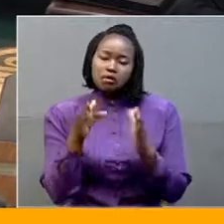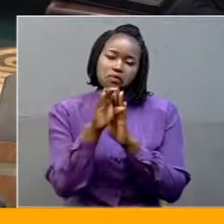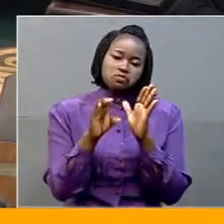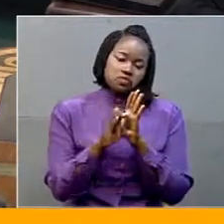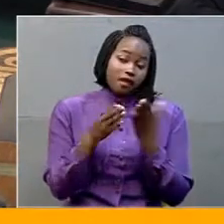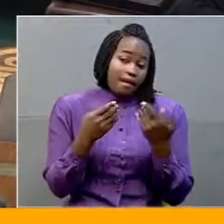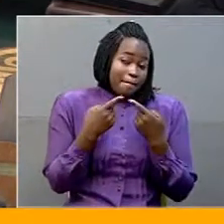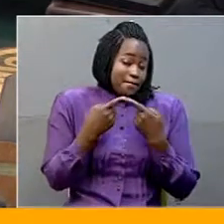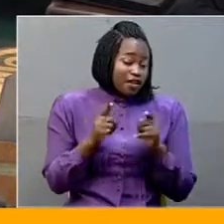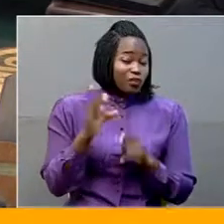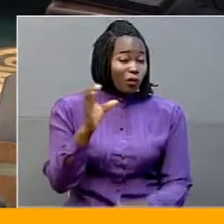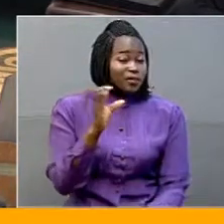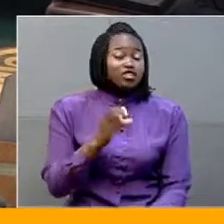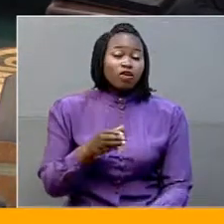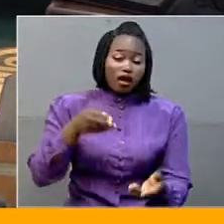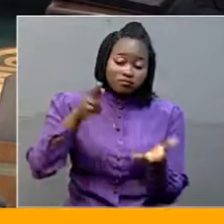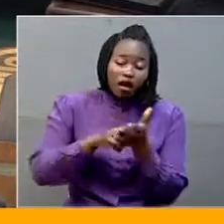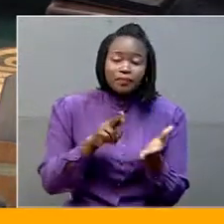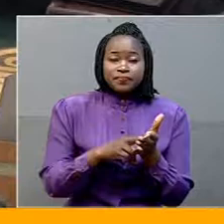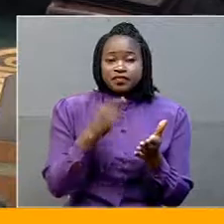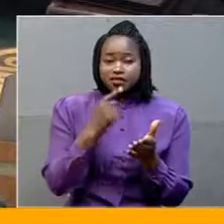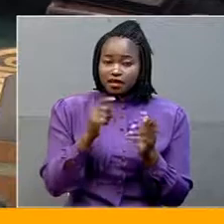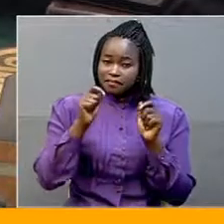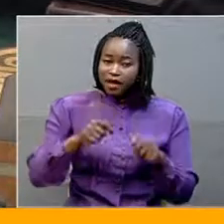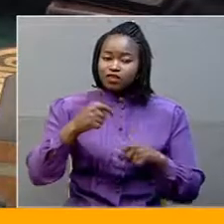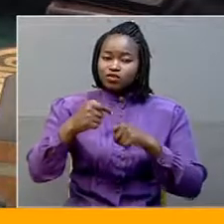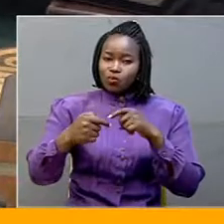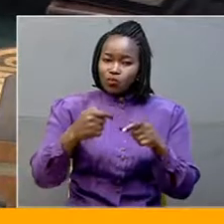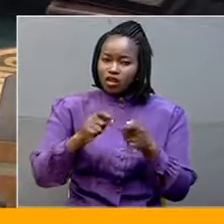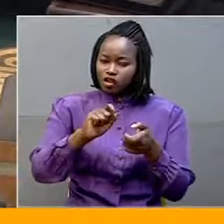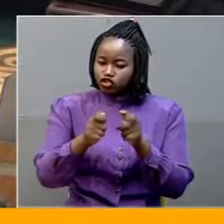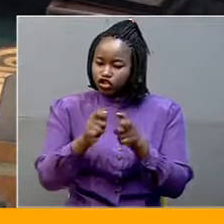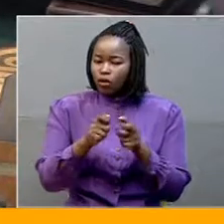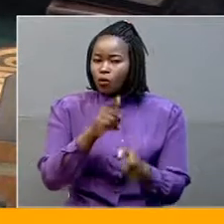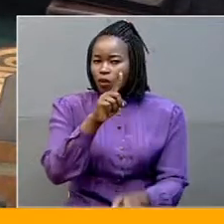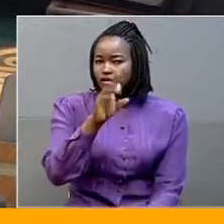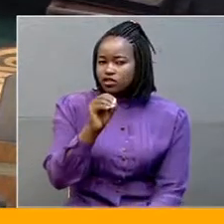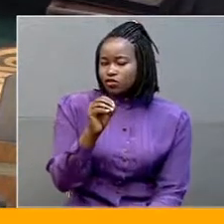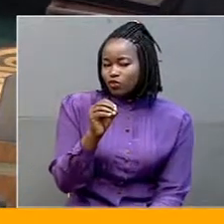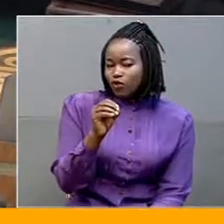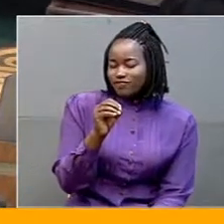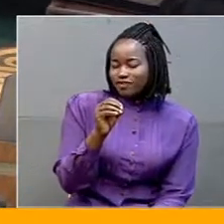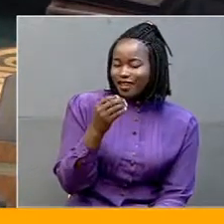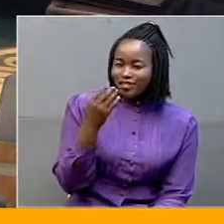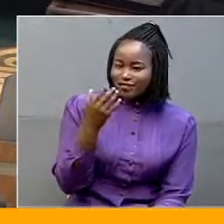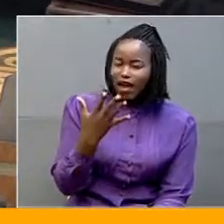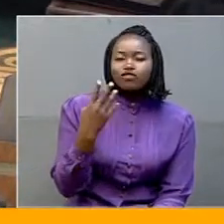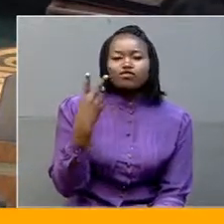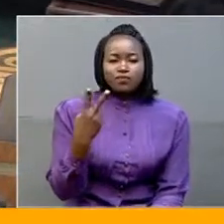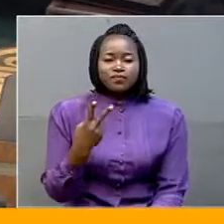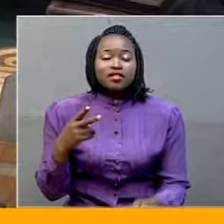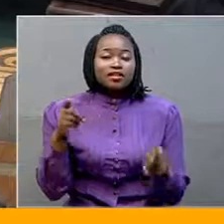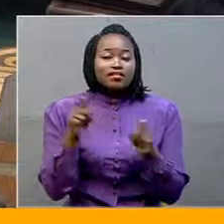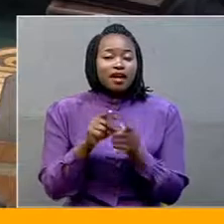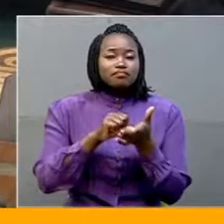However, the committee recommends the reinstatement and entrenchment of Article 1052 on presidential term limits in the Constitution that was